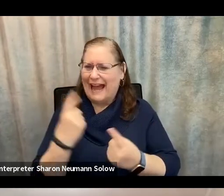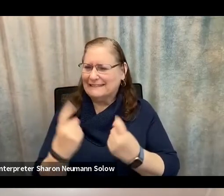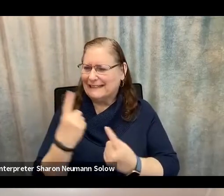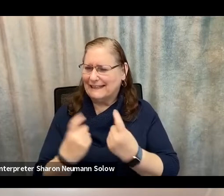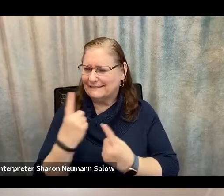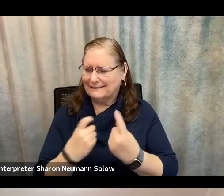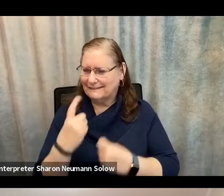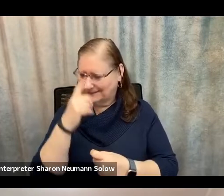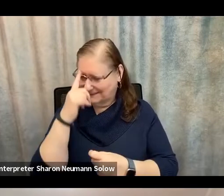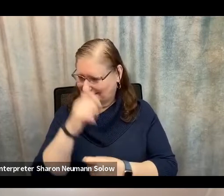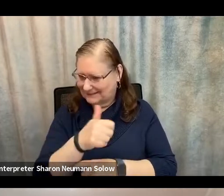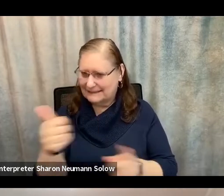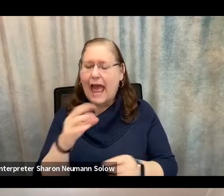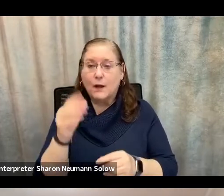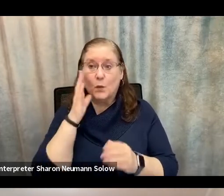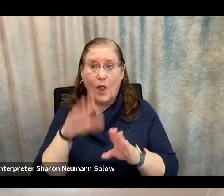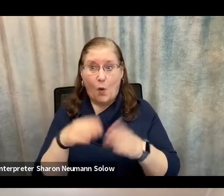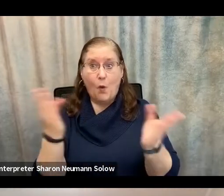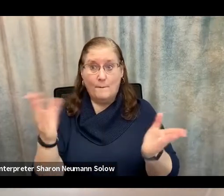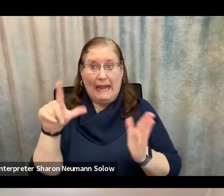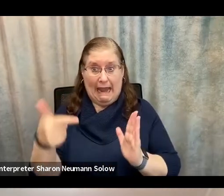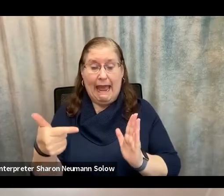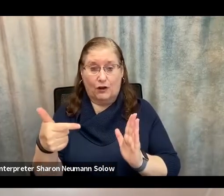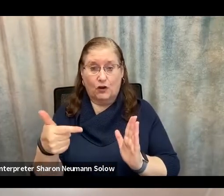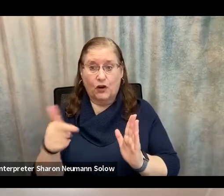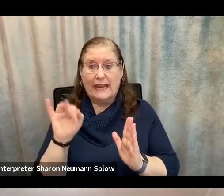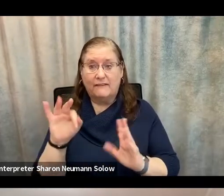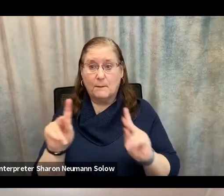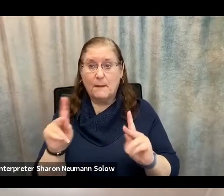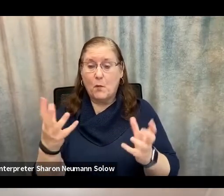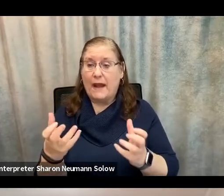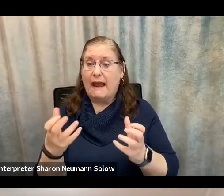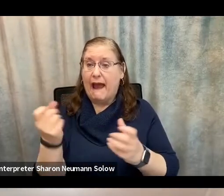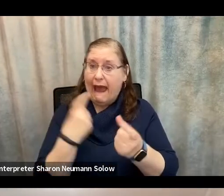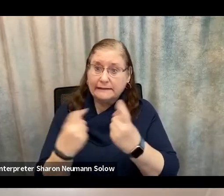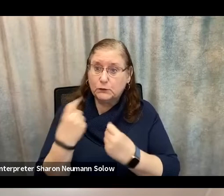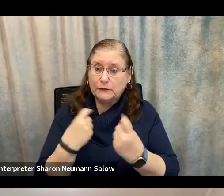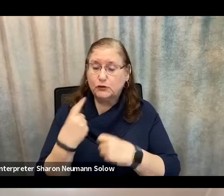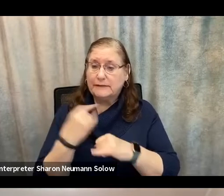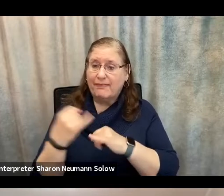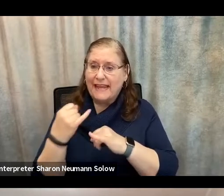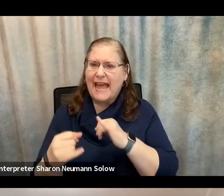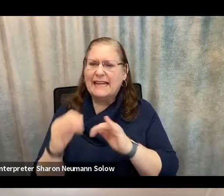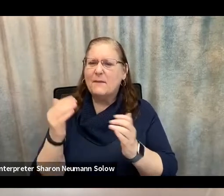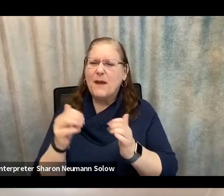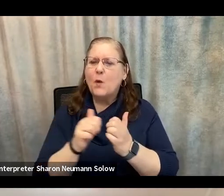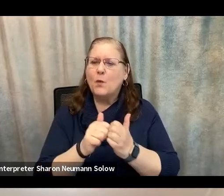we'll open it up later. Also, if folks want to ask questions at the end, as opposed to typing it in.